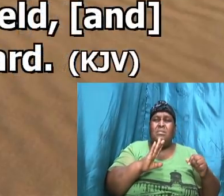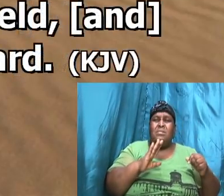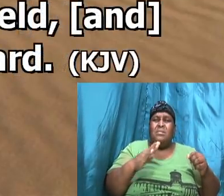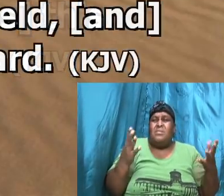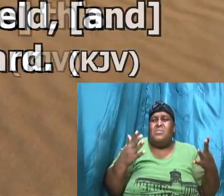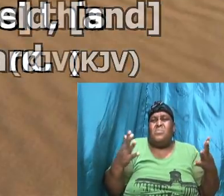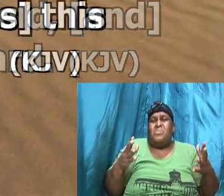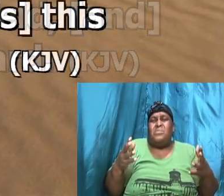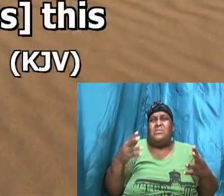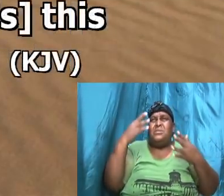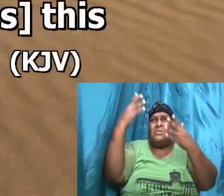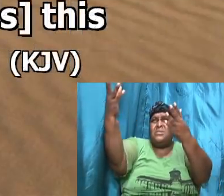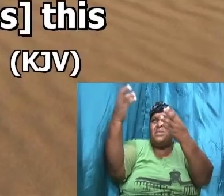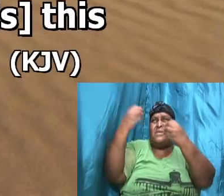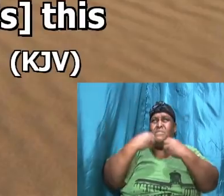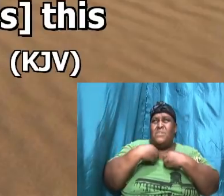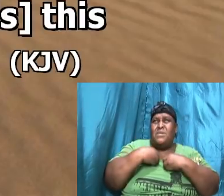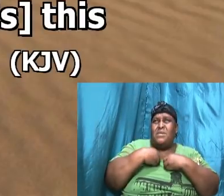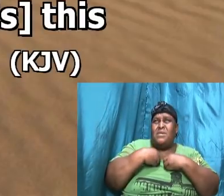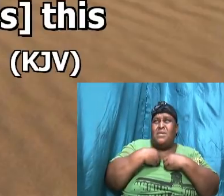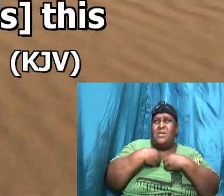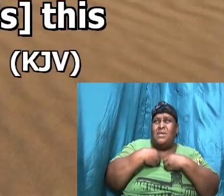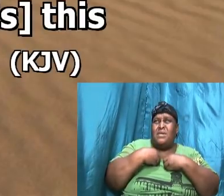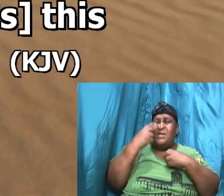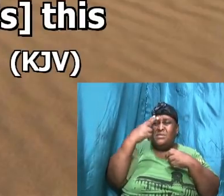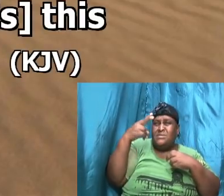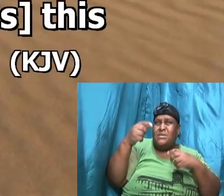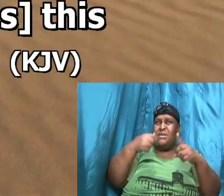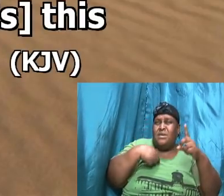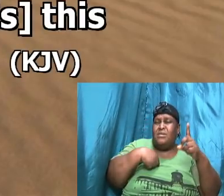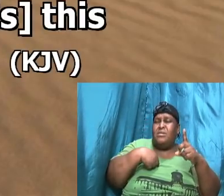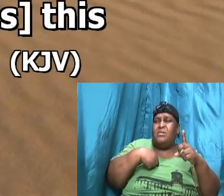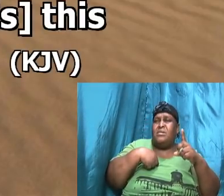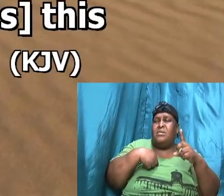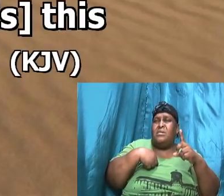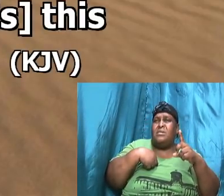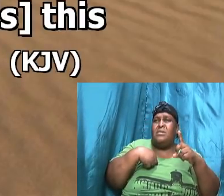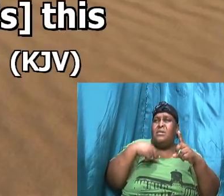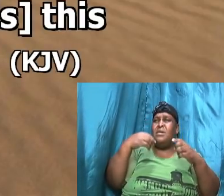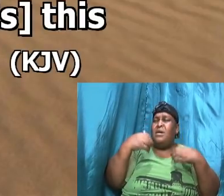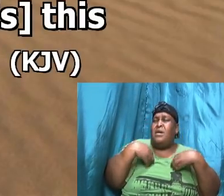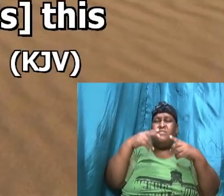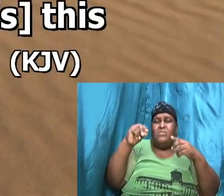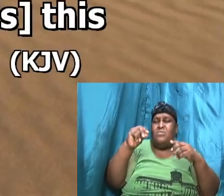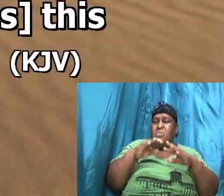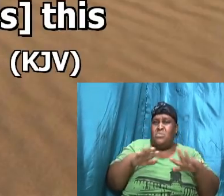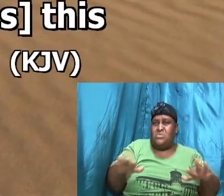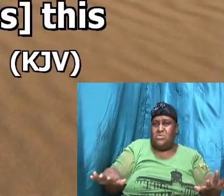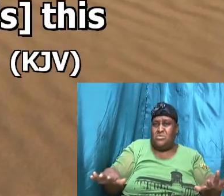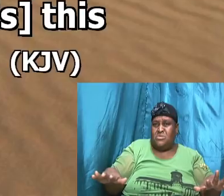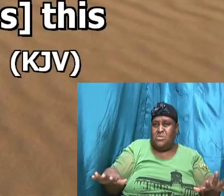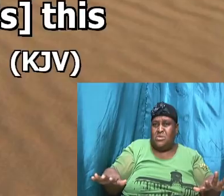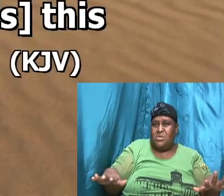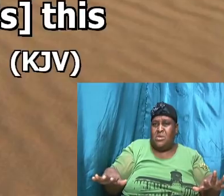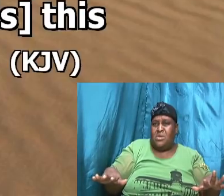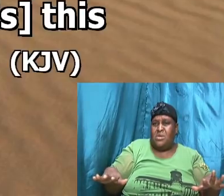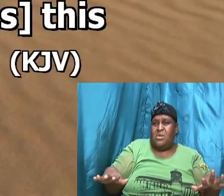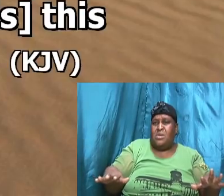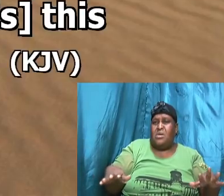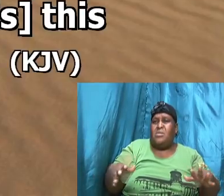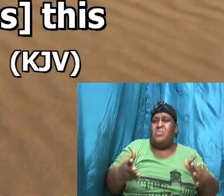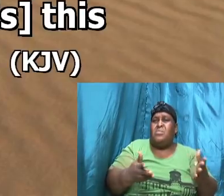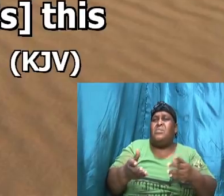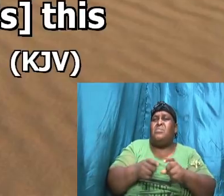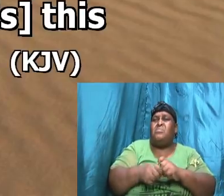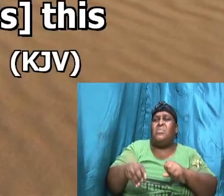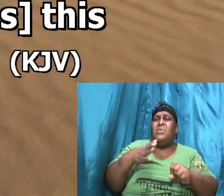will thou give me, seeing that I go childless, and the steward of my house is